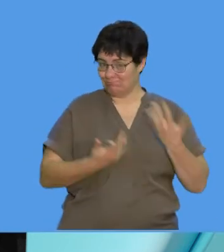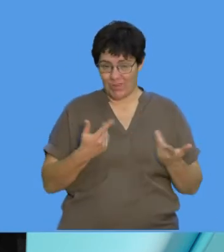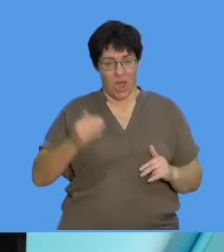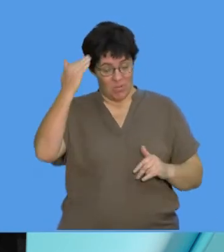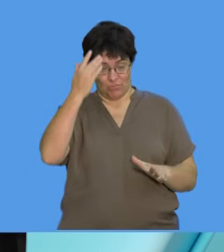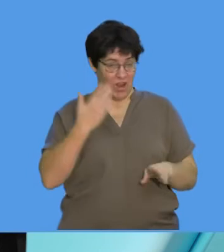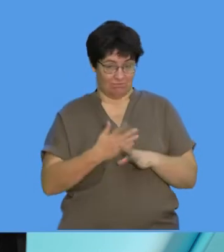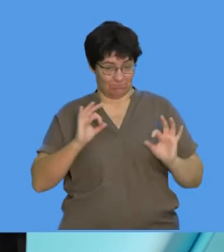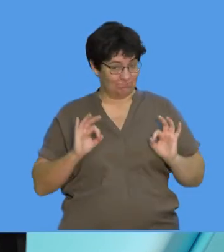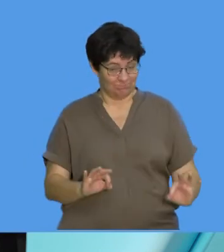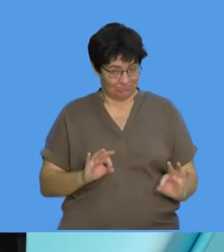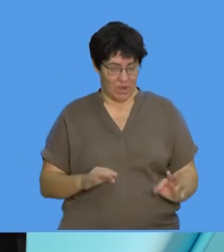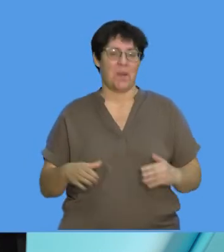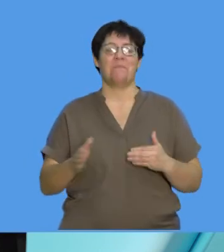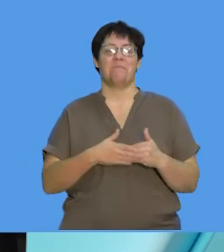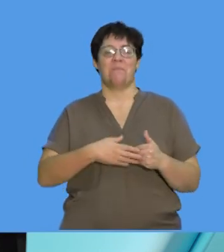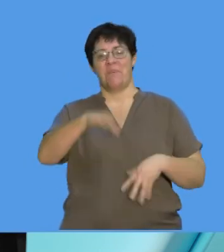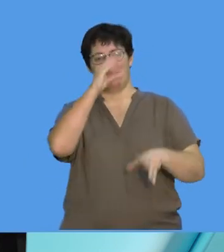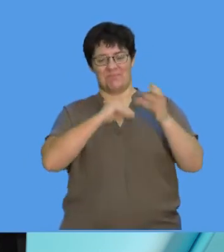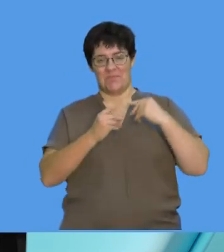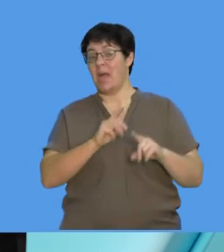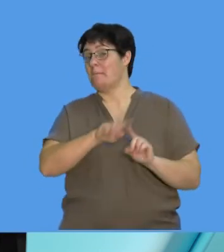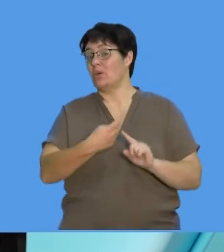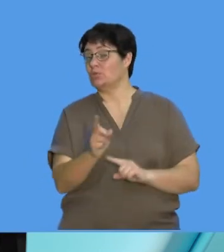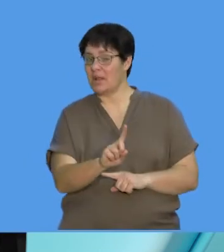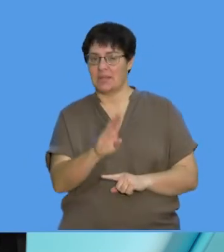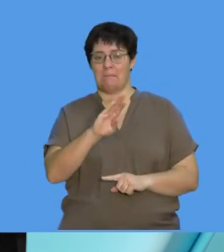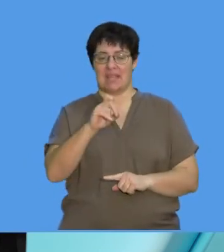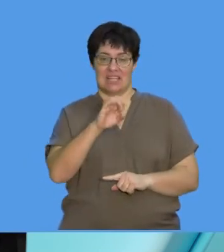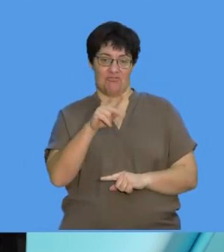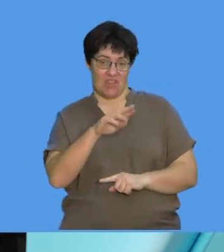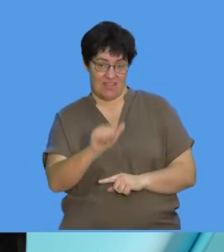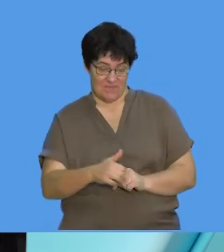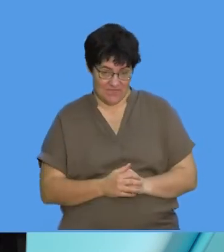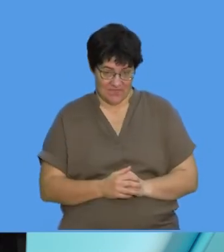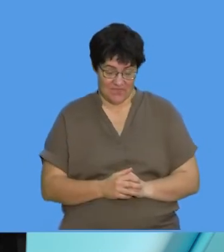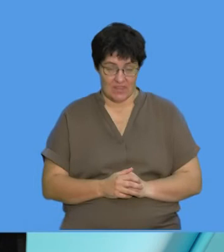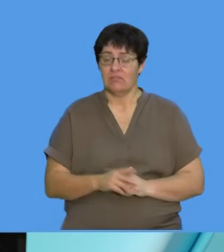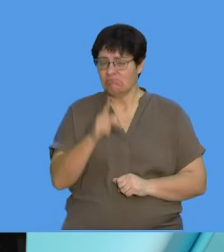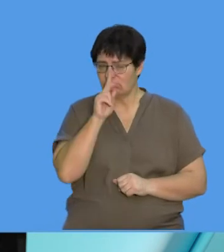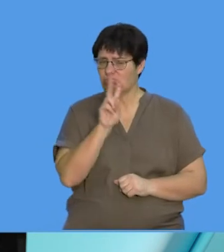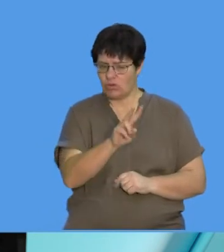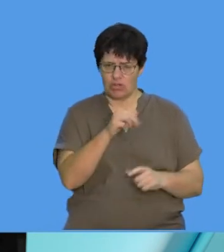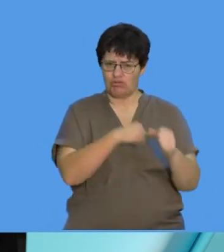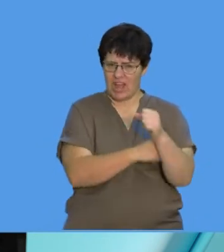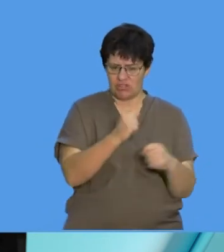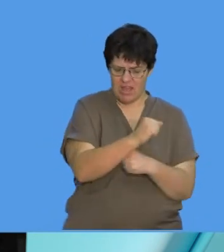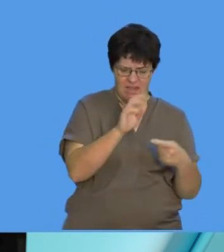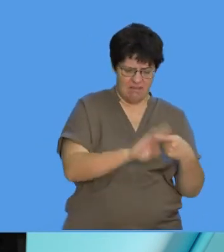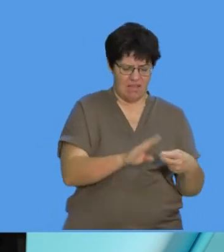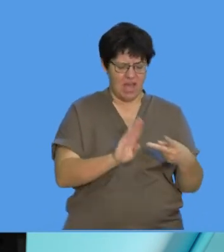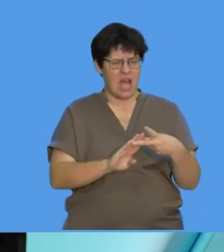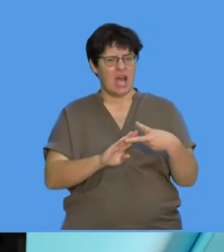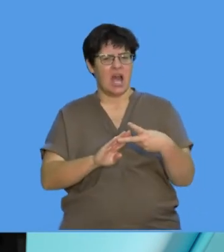and we're ready to do more work on bacteria. Okay, so now we've looked at the structure, we've looked at the whole concept of what